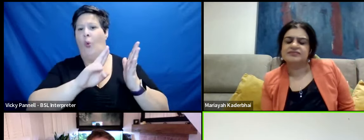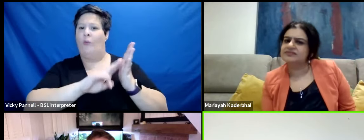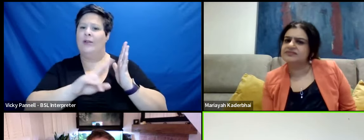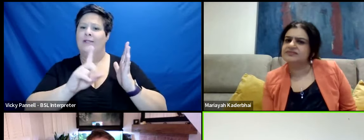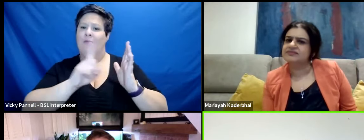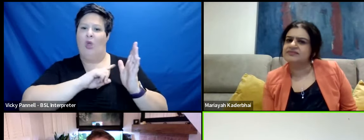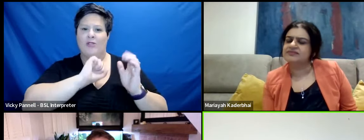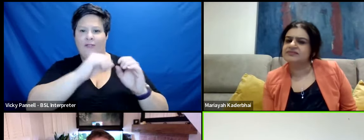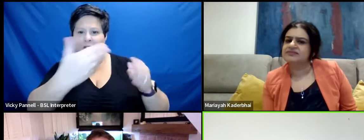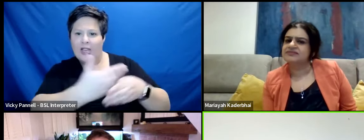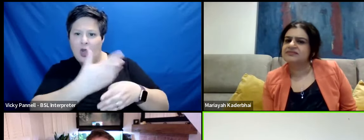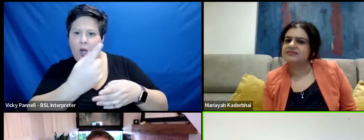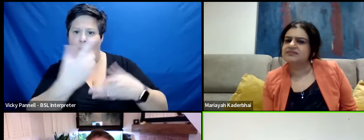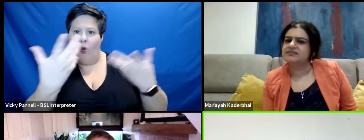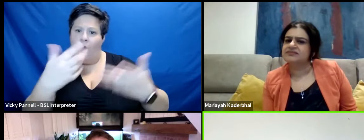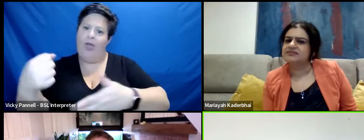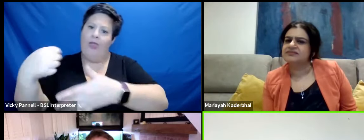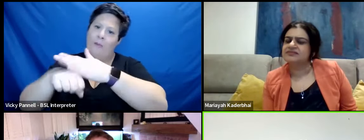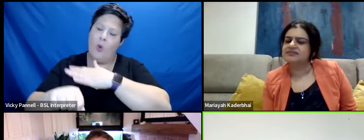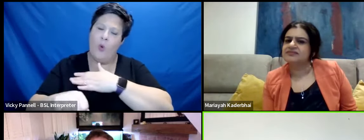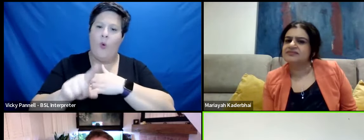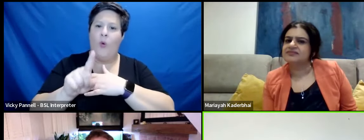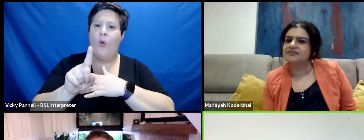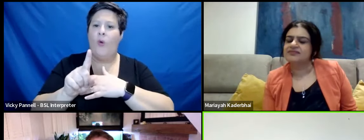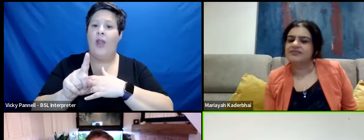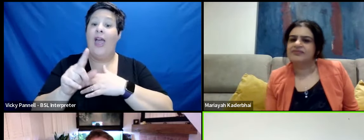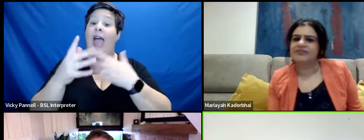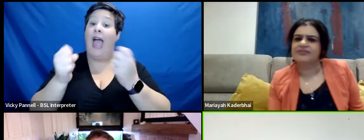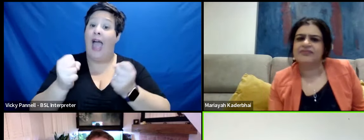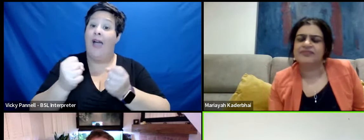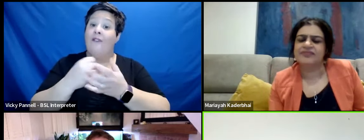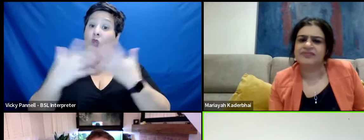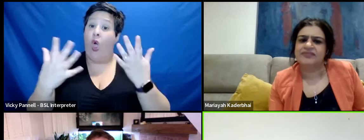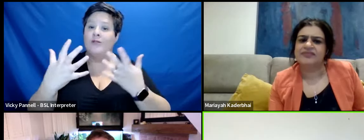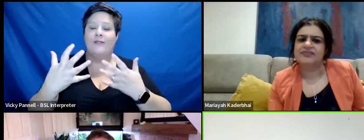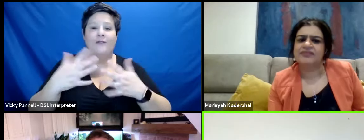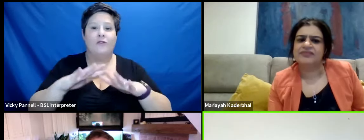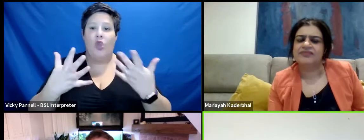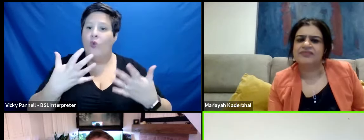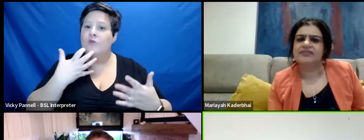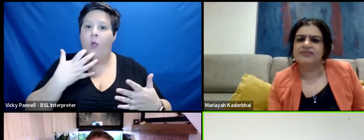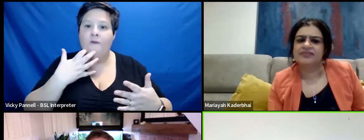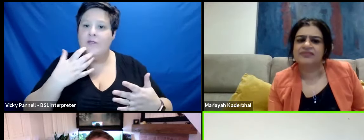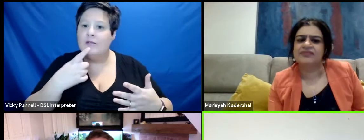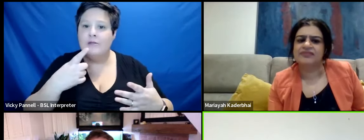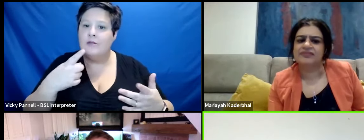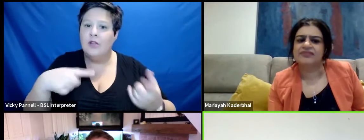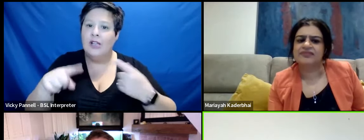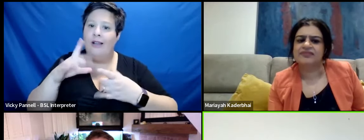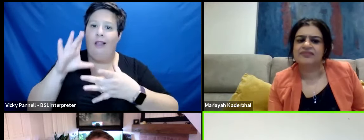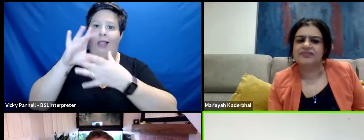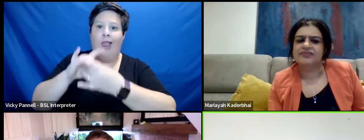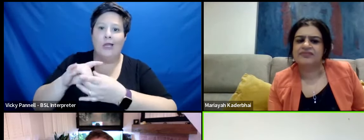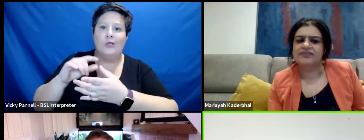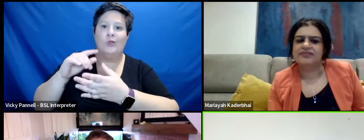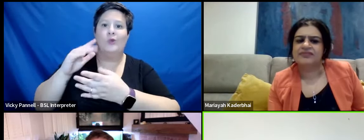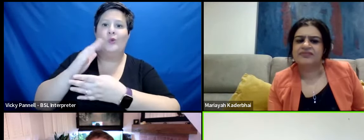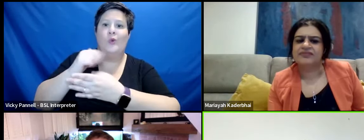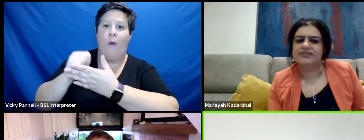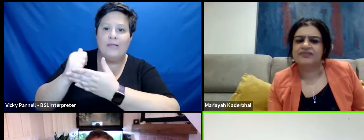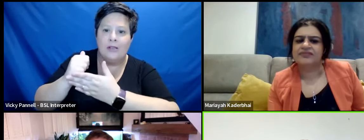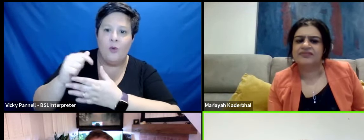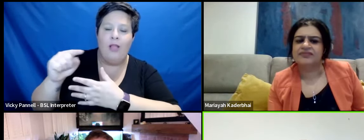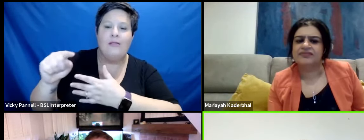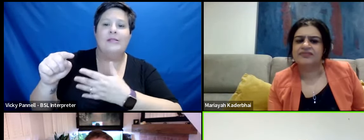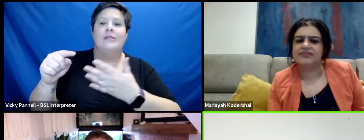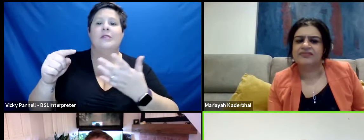do for a living or where they're born there's also a massive intolerance within the world at large towards homosexuality still towards